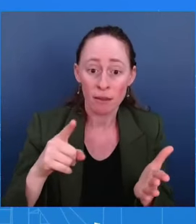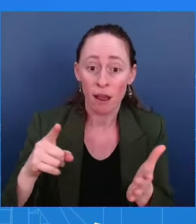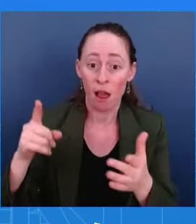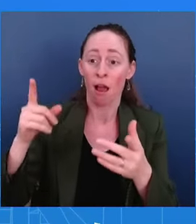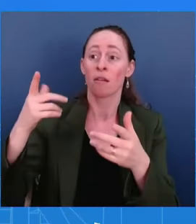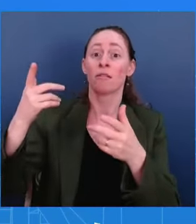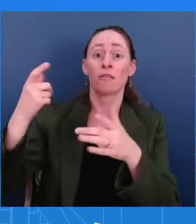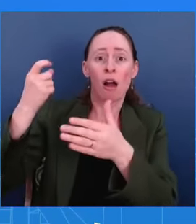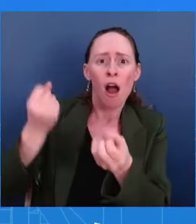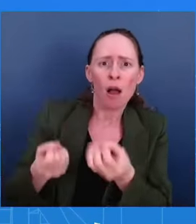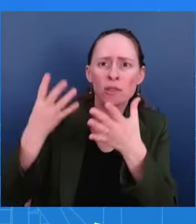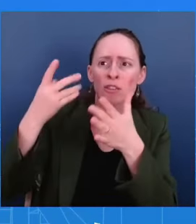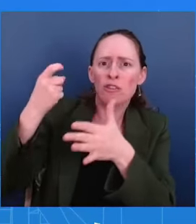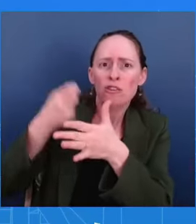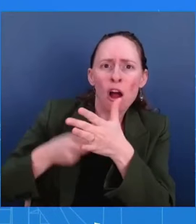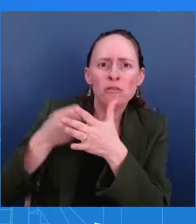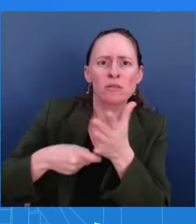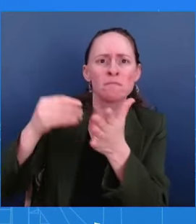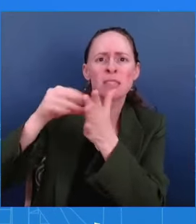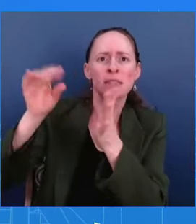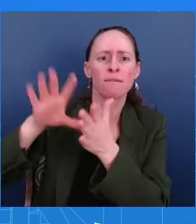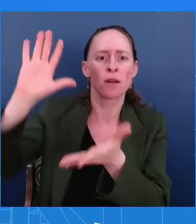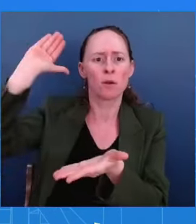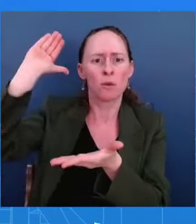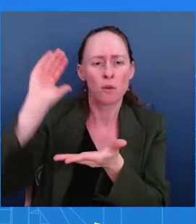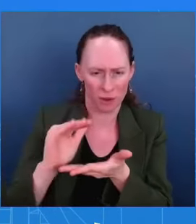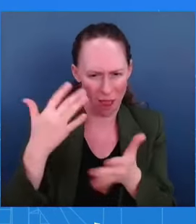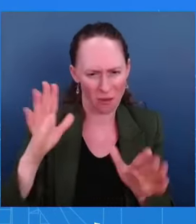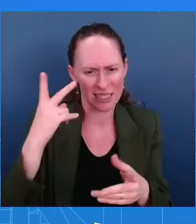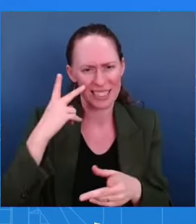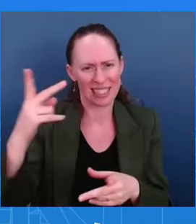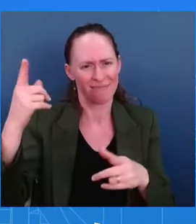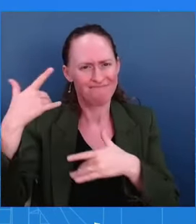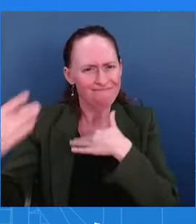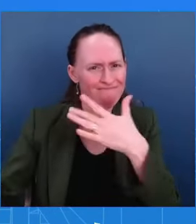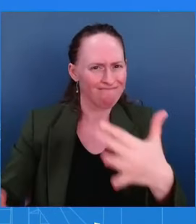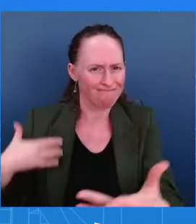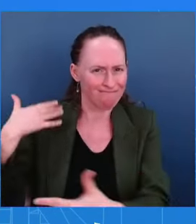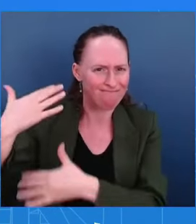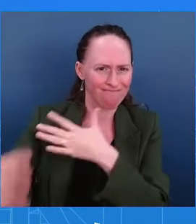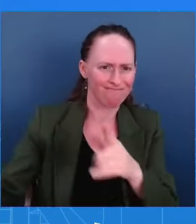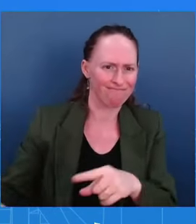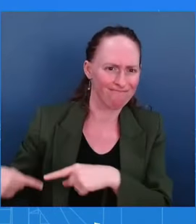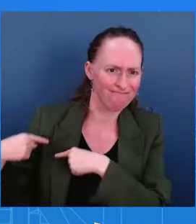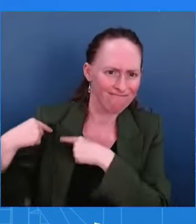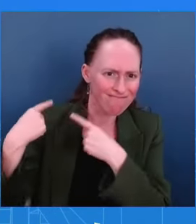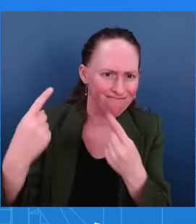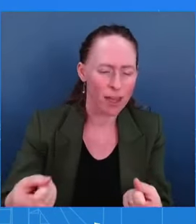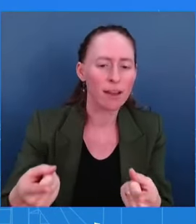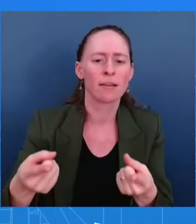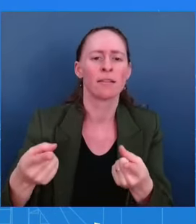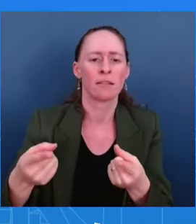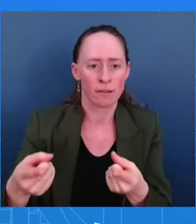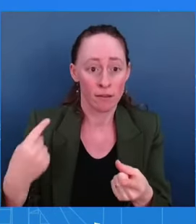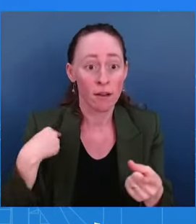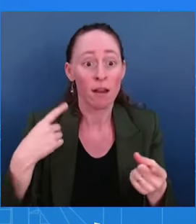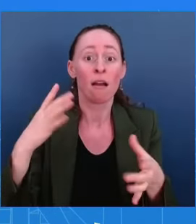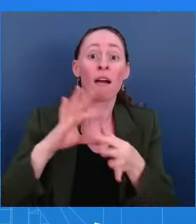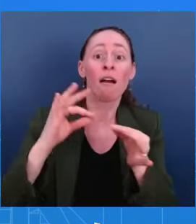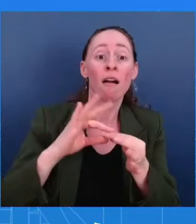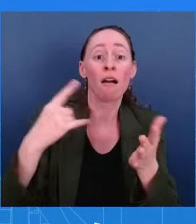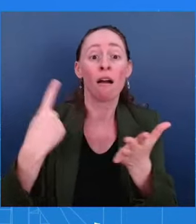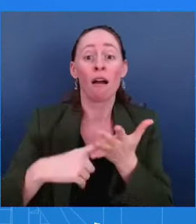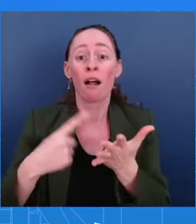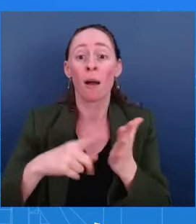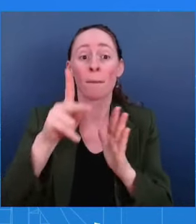administration when we talk about the economy, we talk about our policies. And also, when we talk about our policies more broadly, having equity at the center of